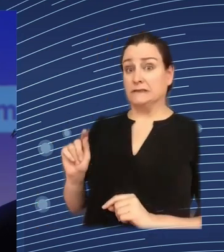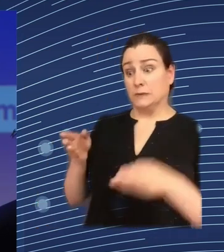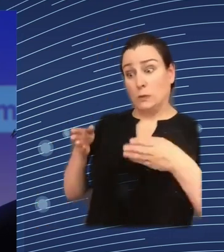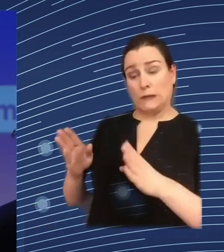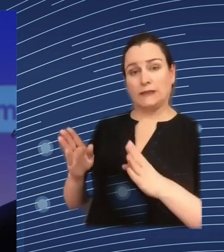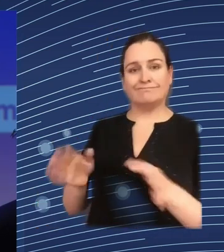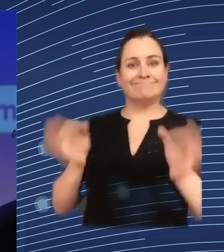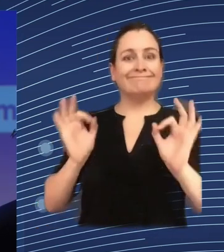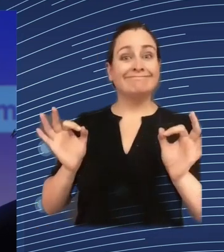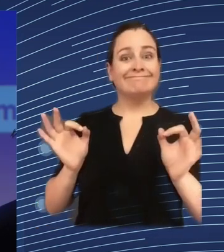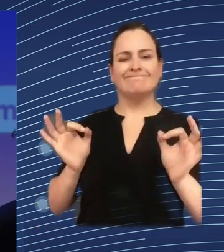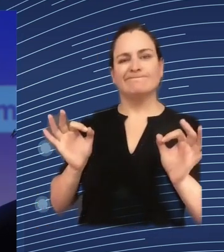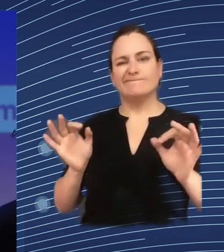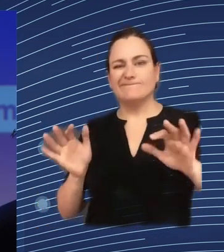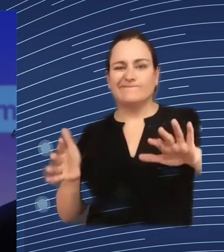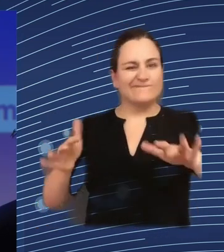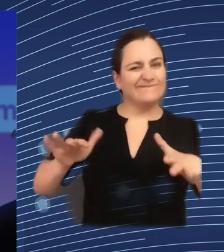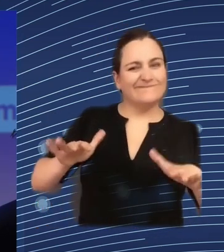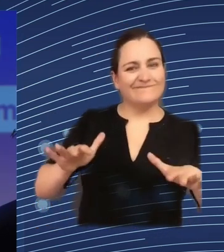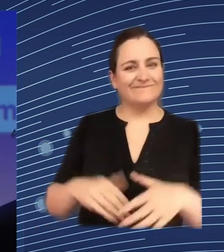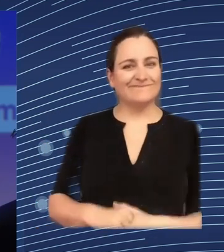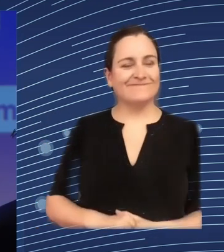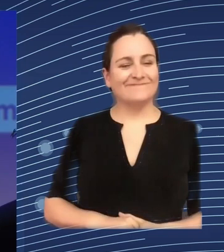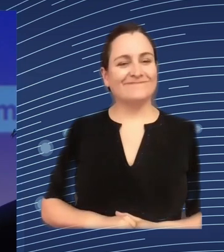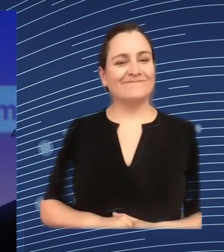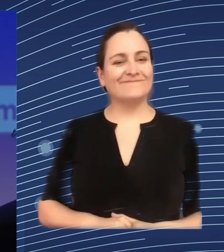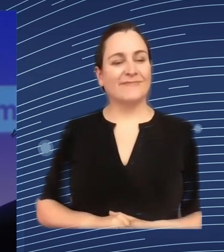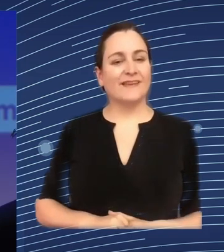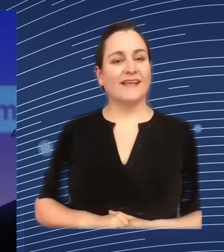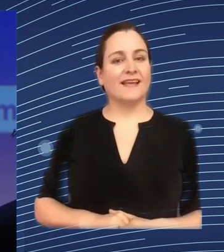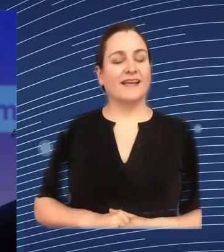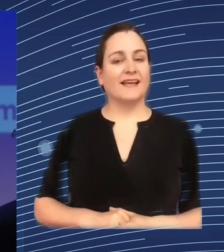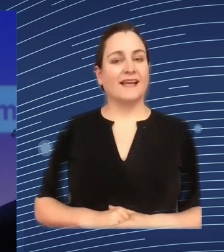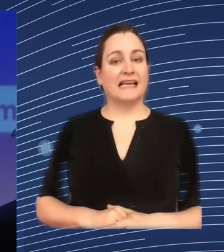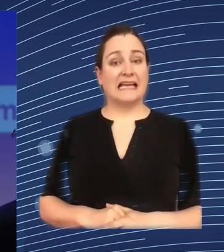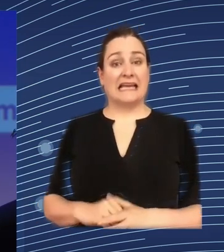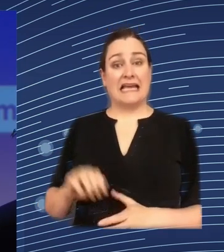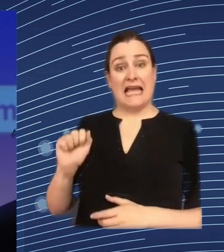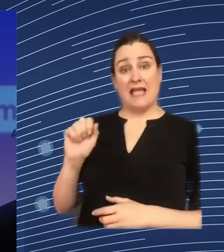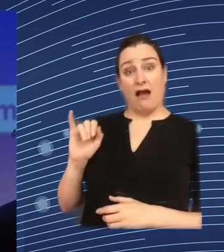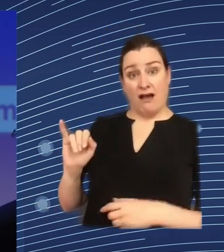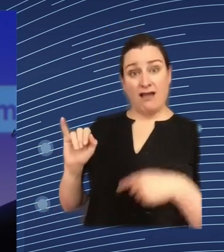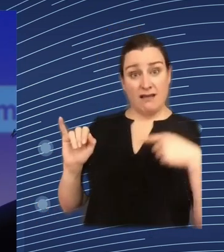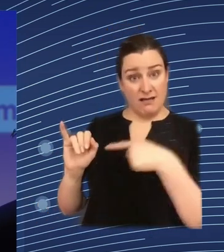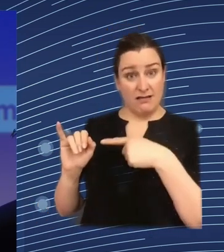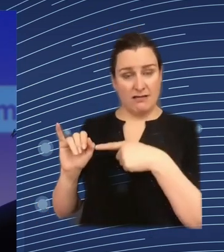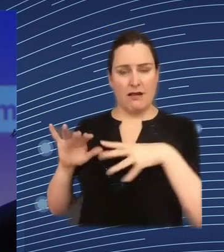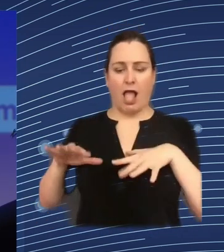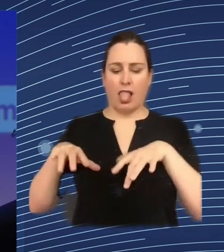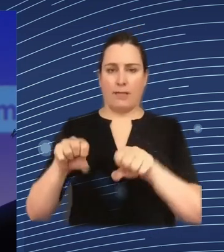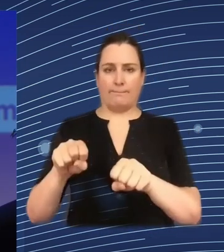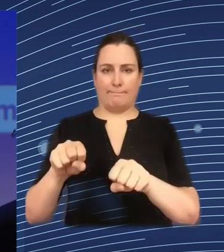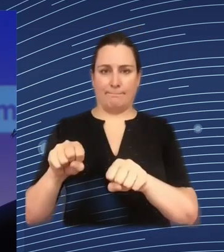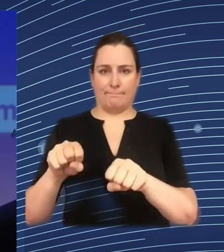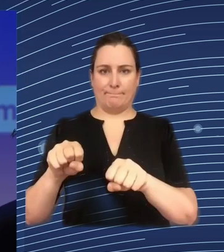sometimes artificial intelligence what is doing is replacing or replacing the task of the middle management